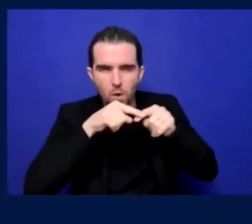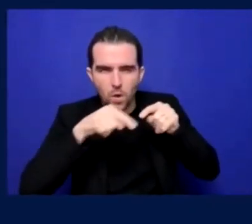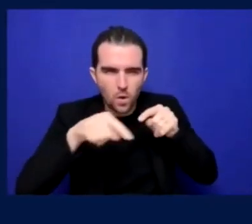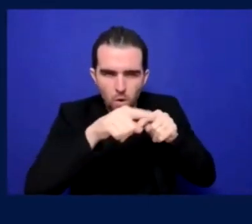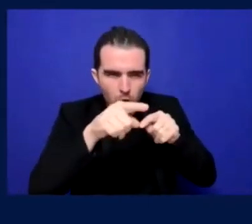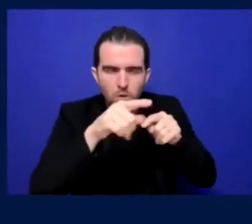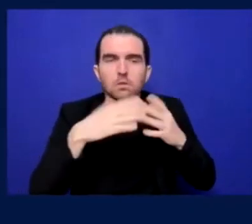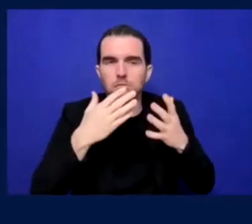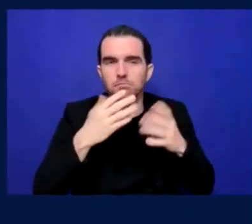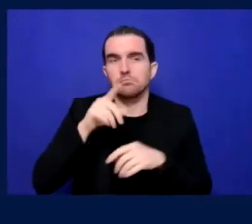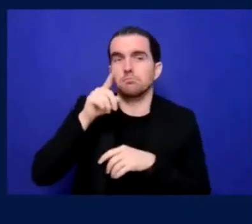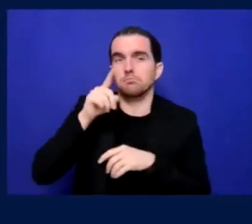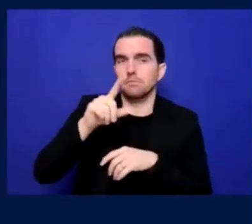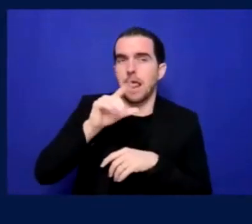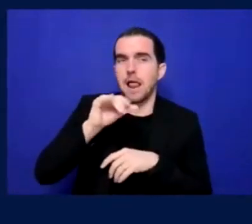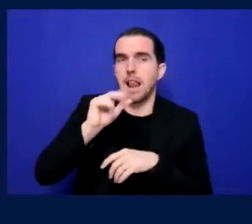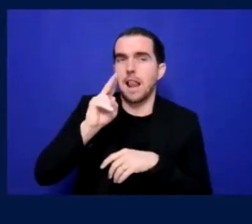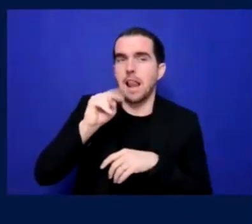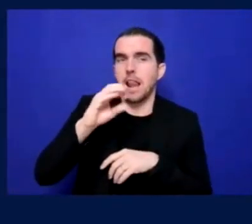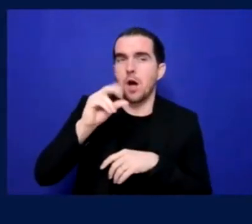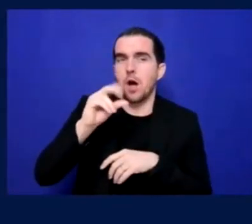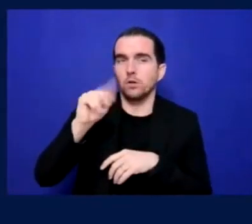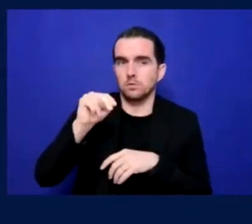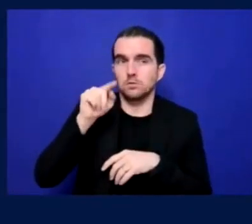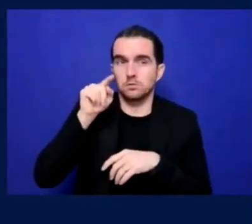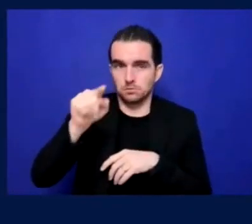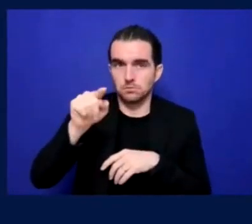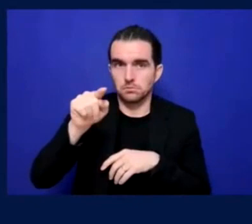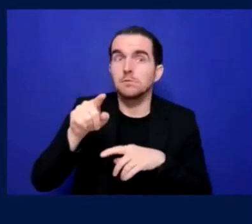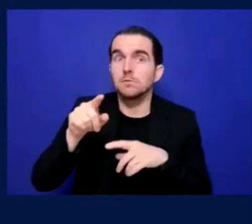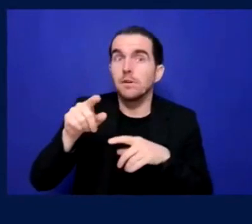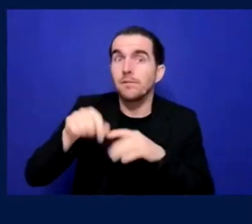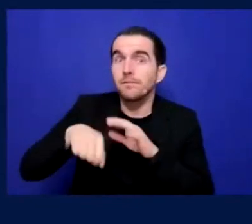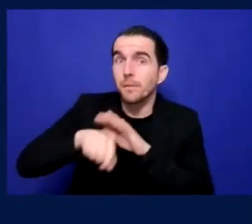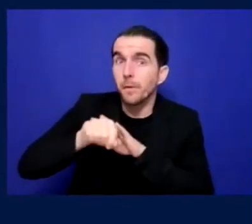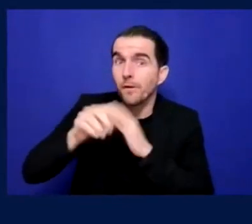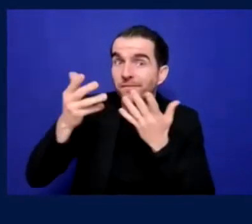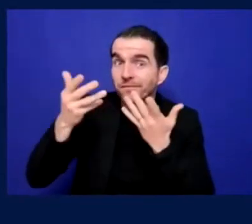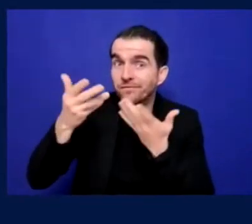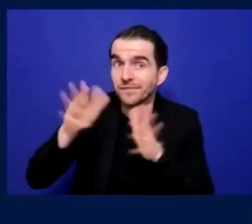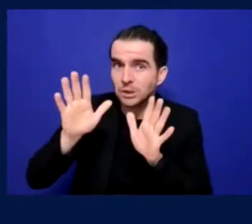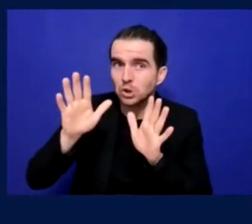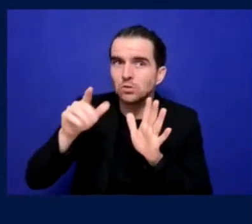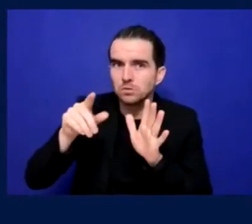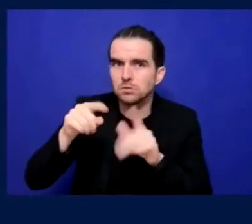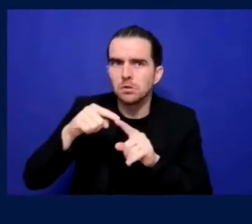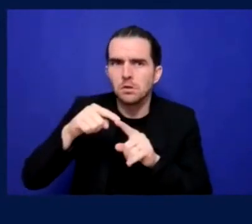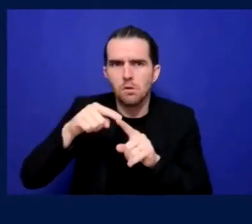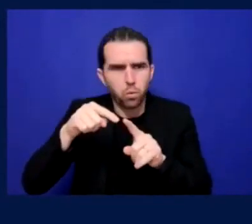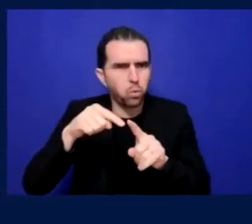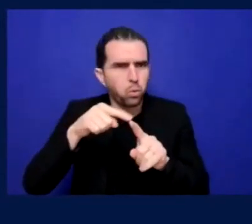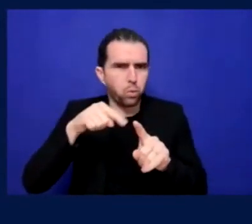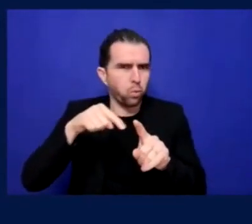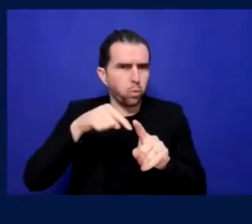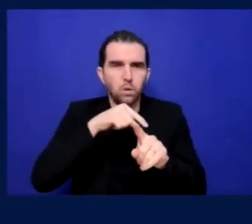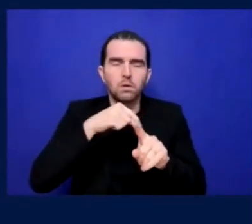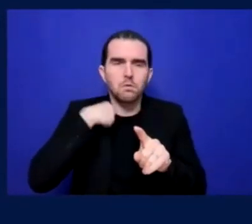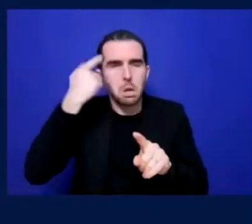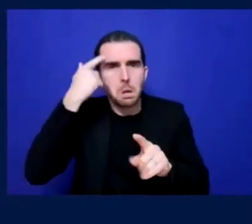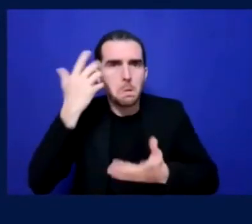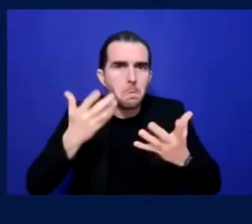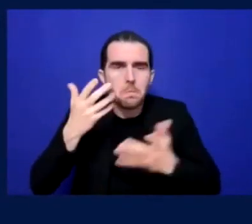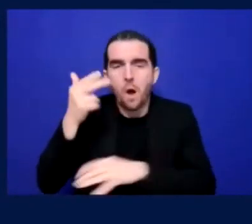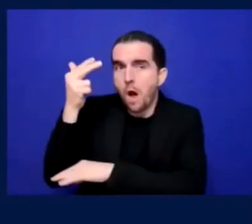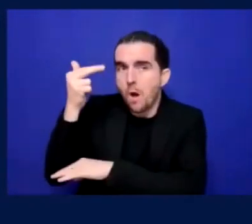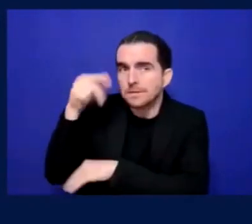planning and organization. It goes into just deciding whether you go to an away game or not. Absolutely. on that point there, during the final question, two-parter